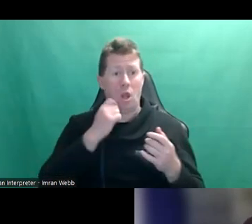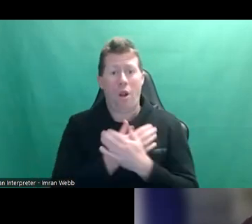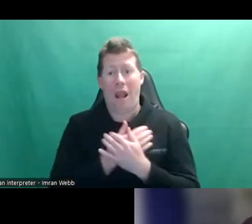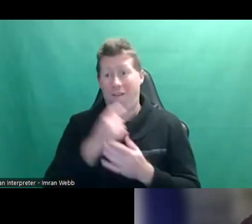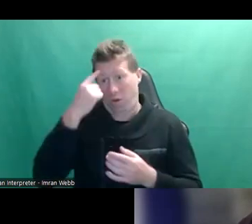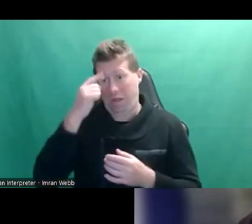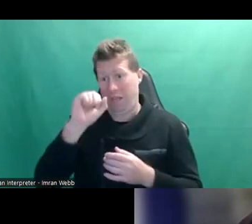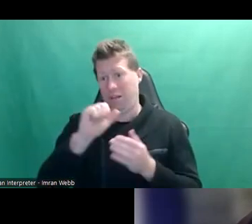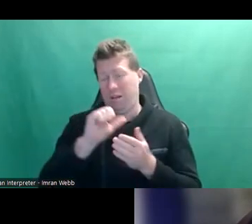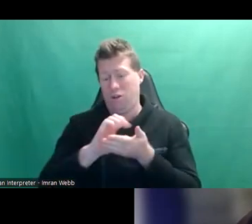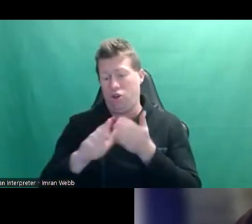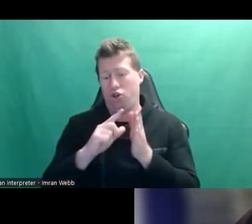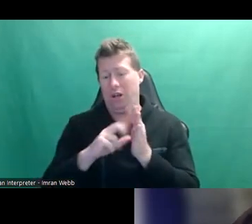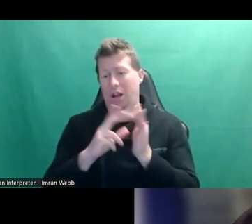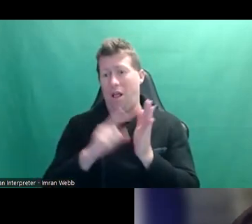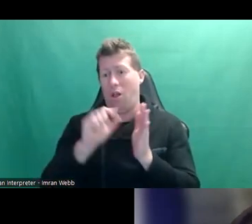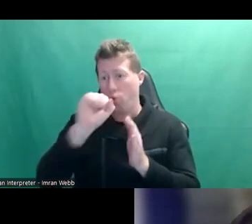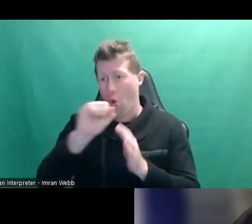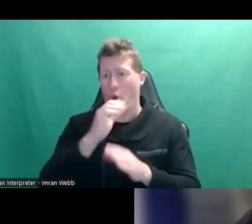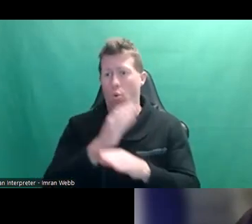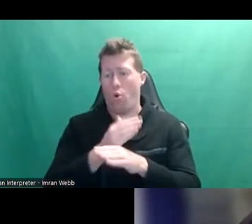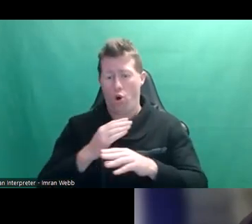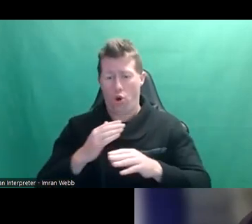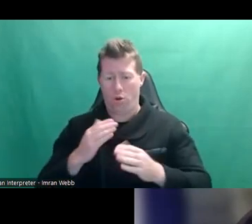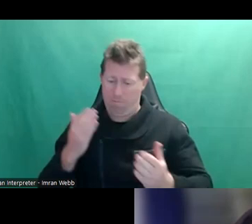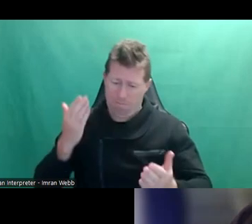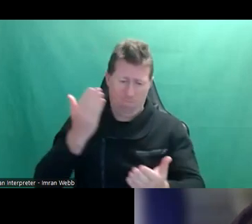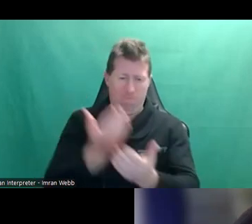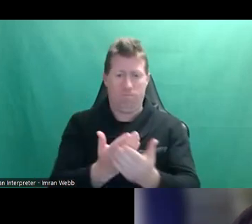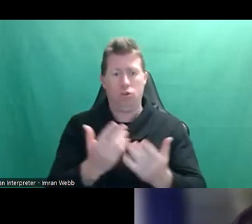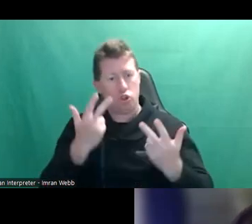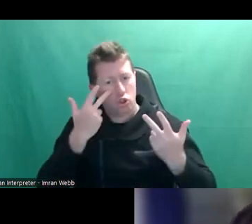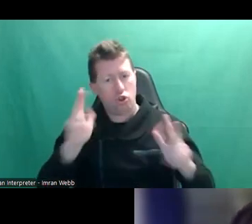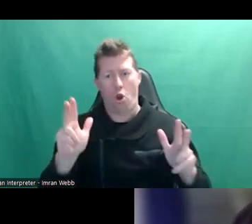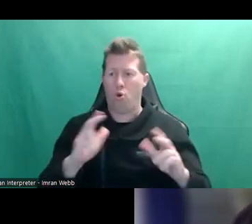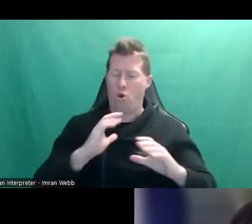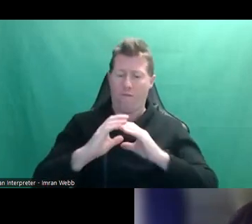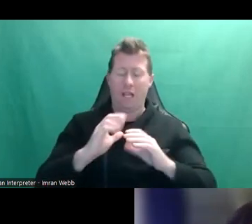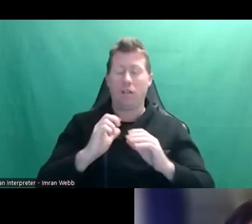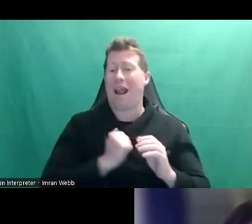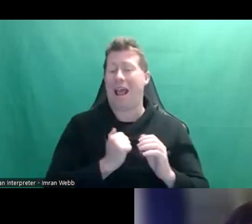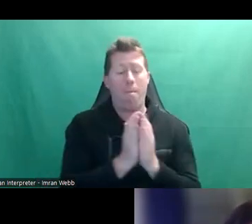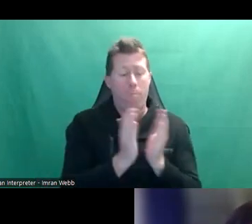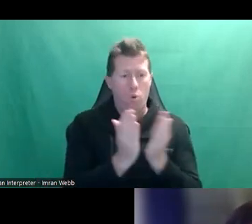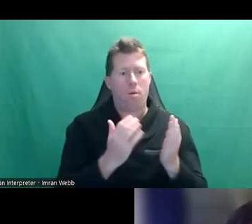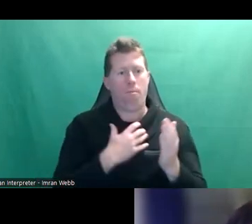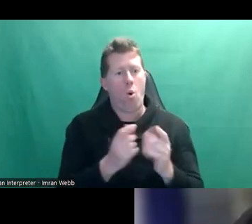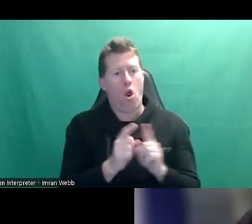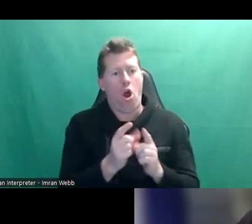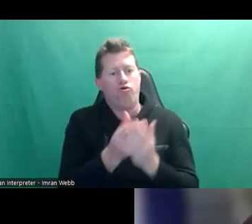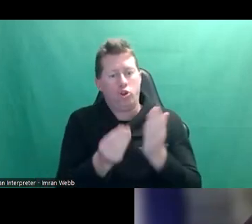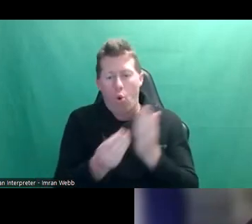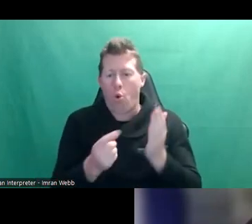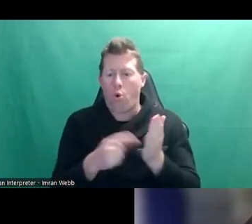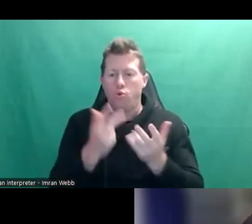work, Chanel, has started conversations and that the book is a resource for people to continue having those conversations,